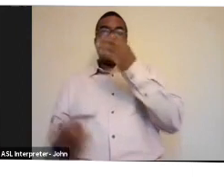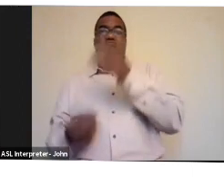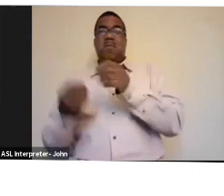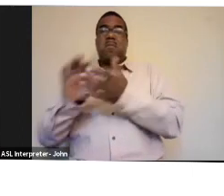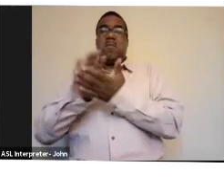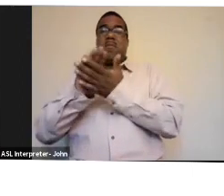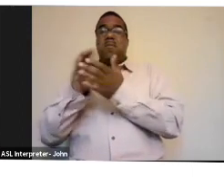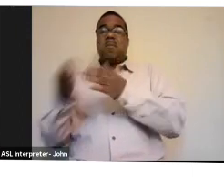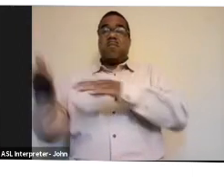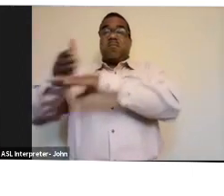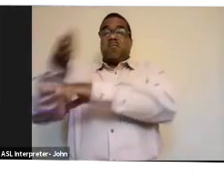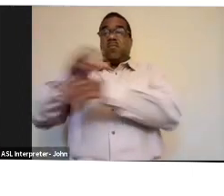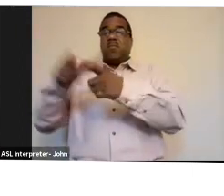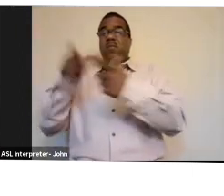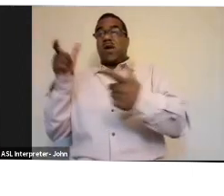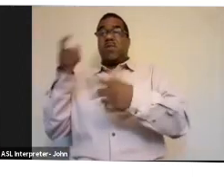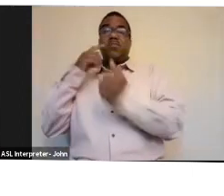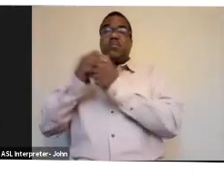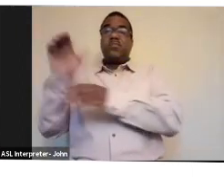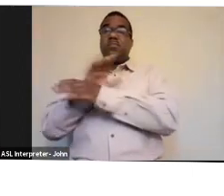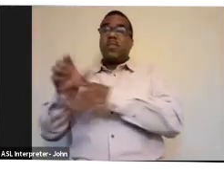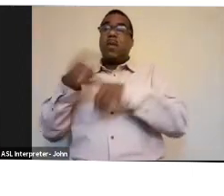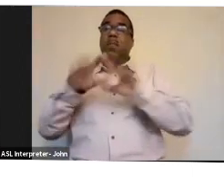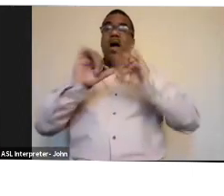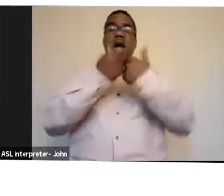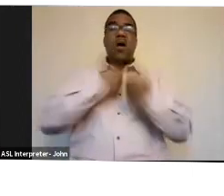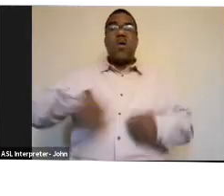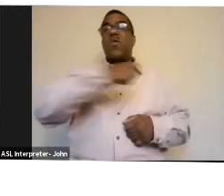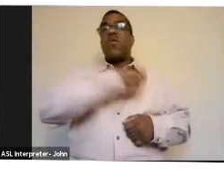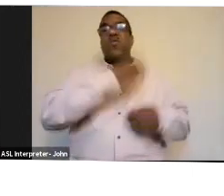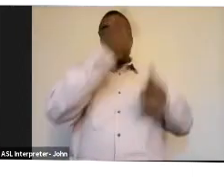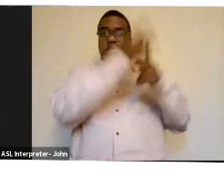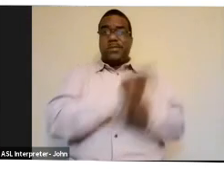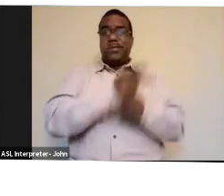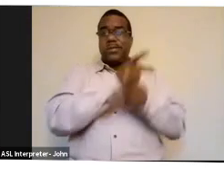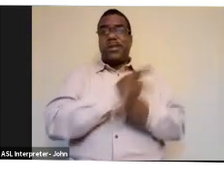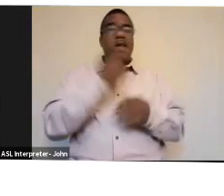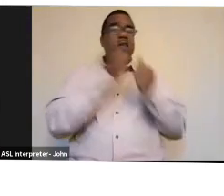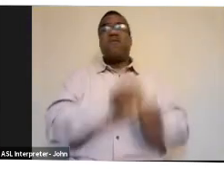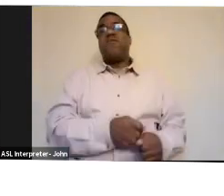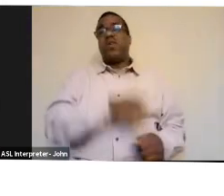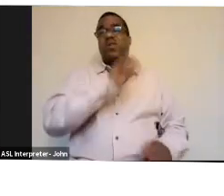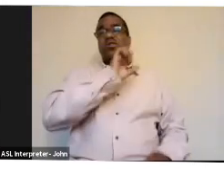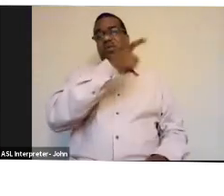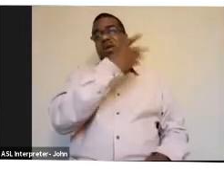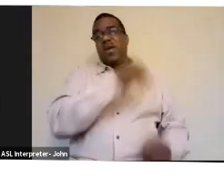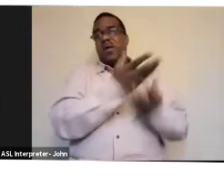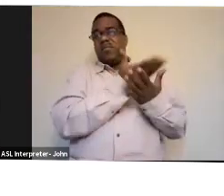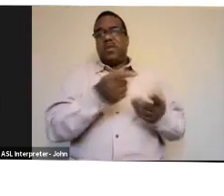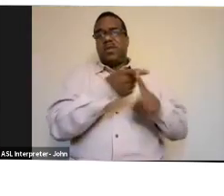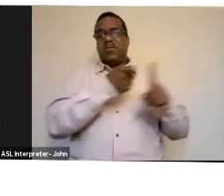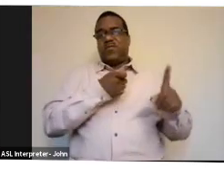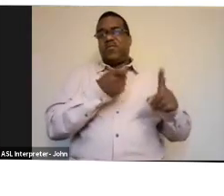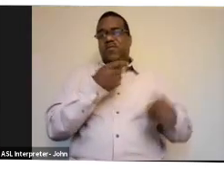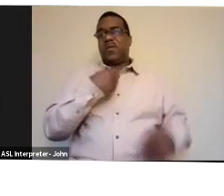It's about how we can make sure that we're cultivating the soil and the ground that our materials ultimately come from. The other